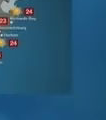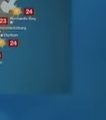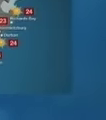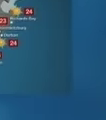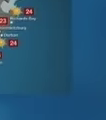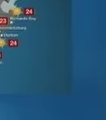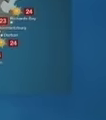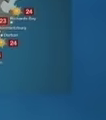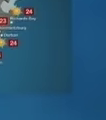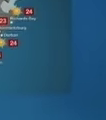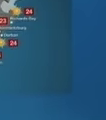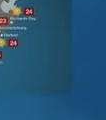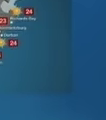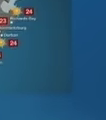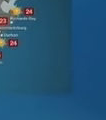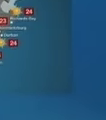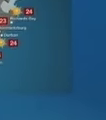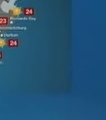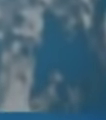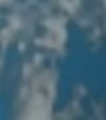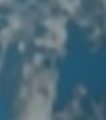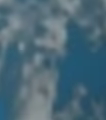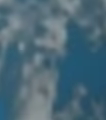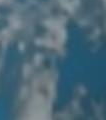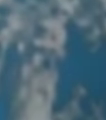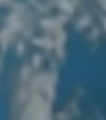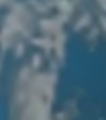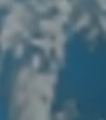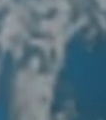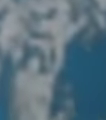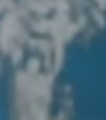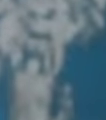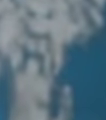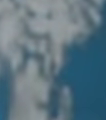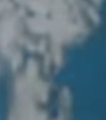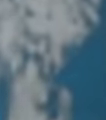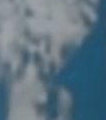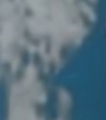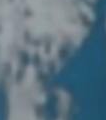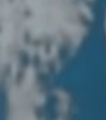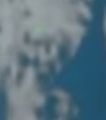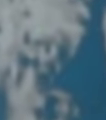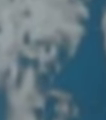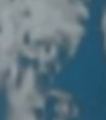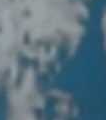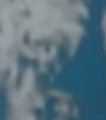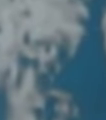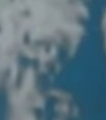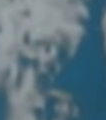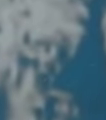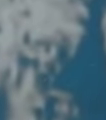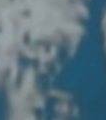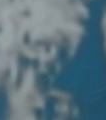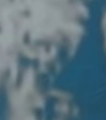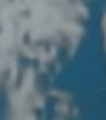Good evening, everyone, and welcome to the Weather Center. we head into Thursday, we could continue to see patchy showers over parts of the Western Cape, and we